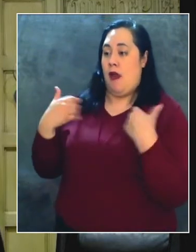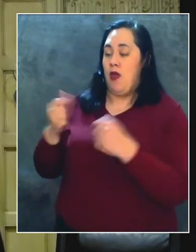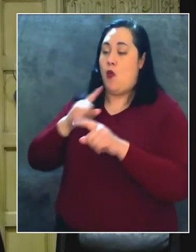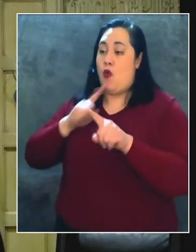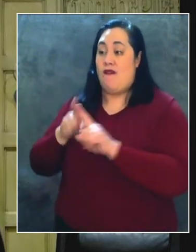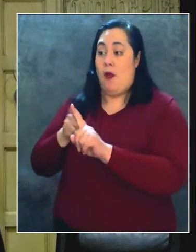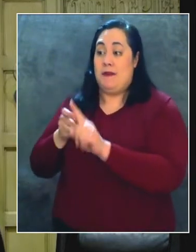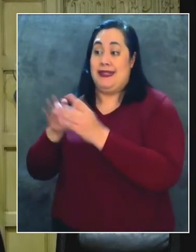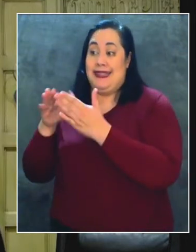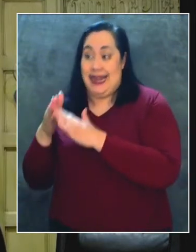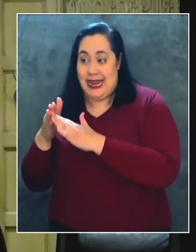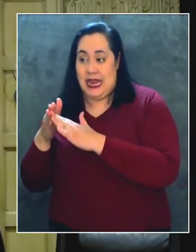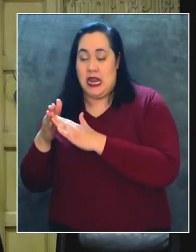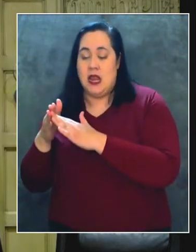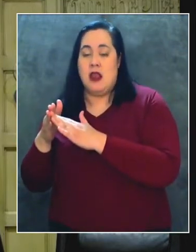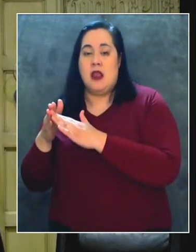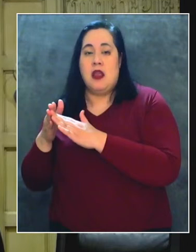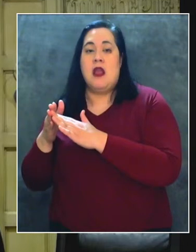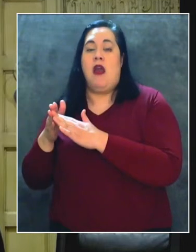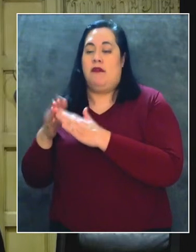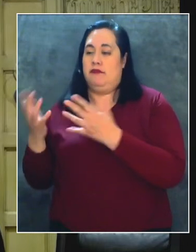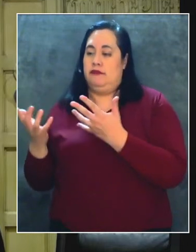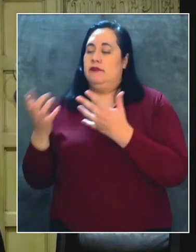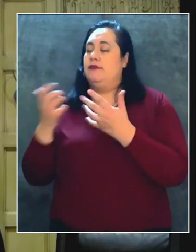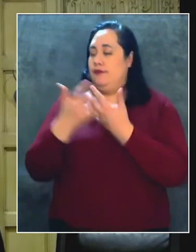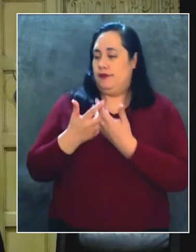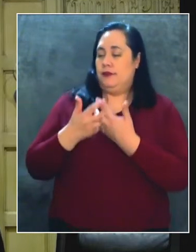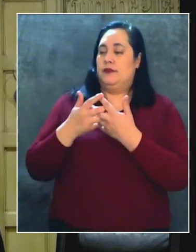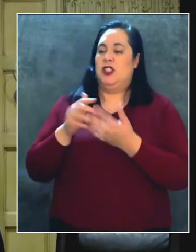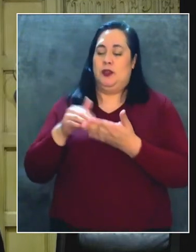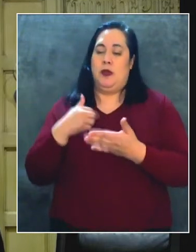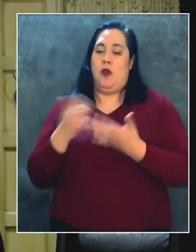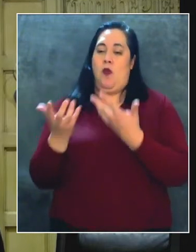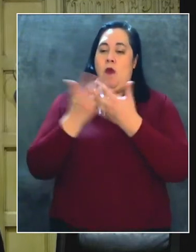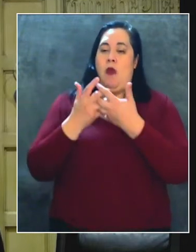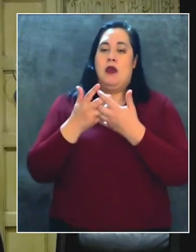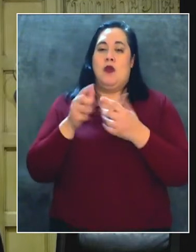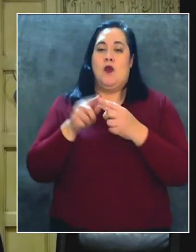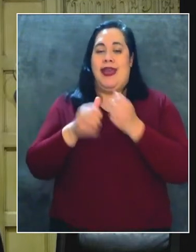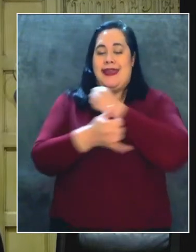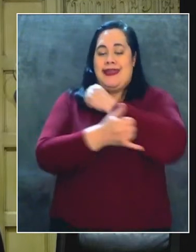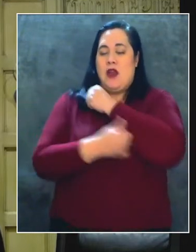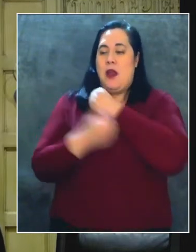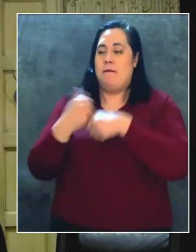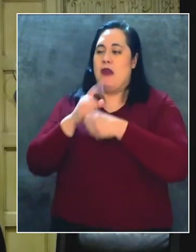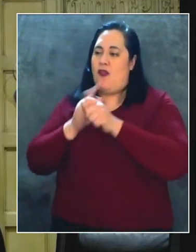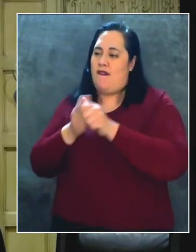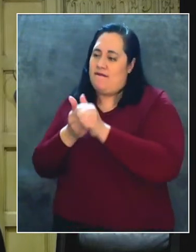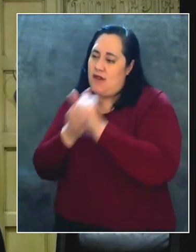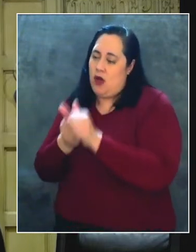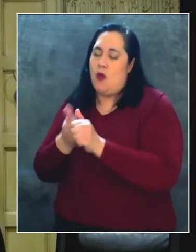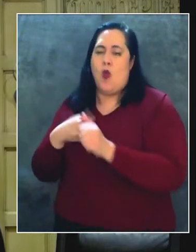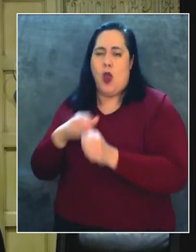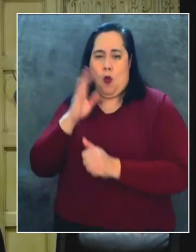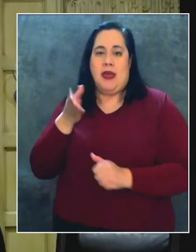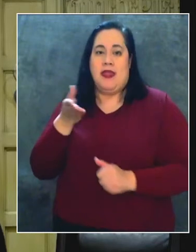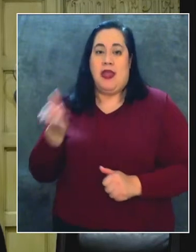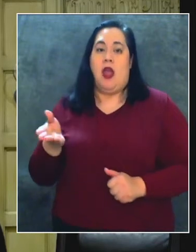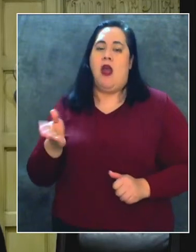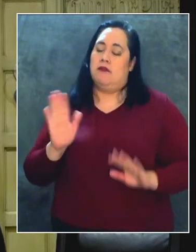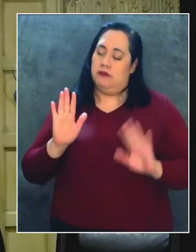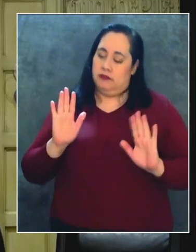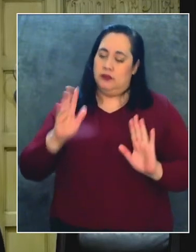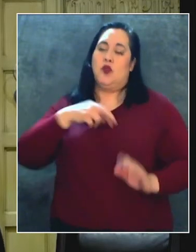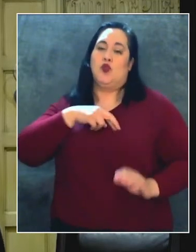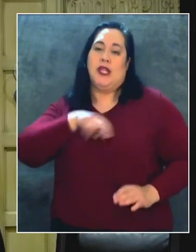the city that accord to the or that align, excuse me, with the county ones are also enforced. So we'll be out there. Obviously, religious and